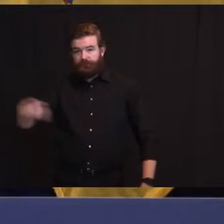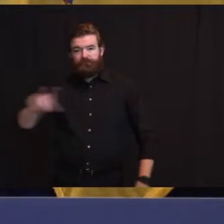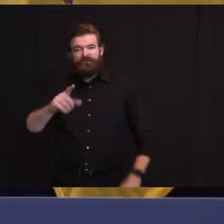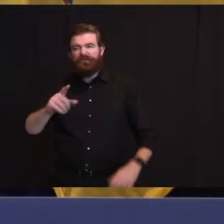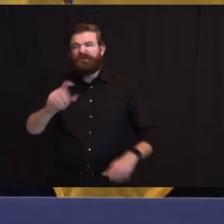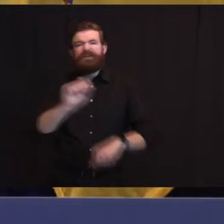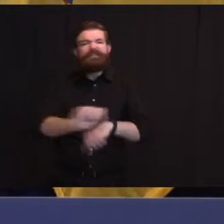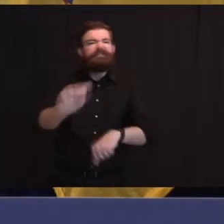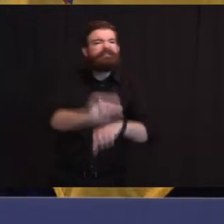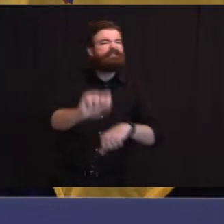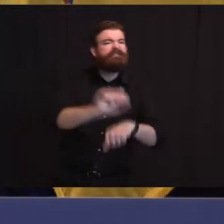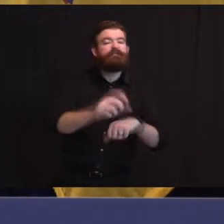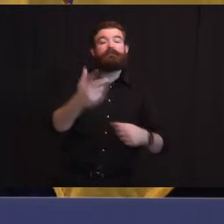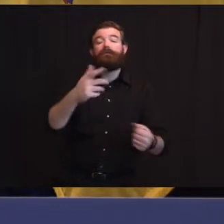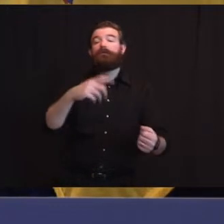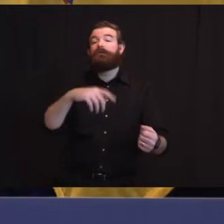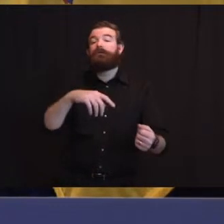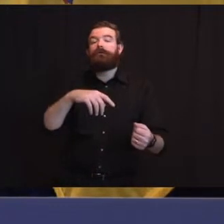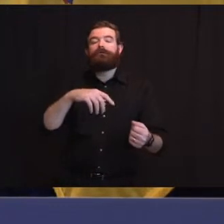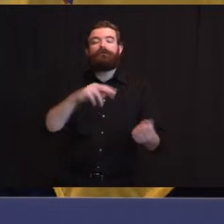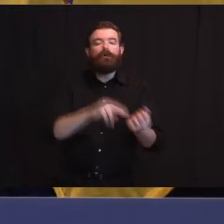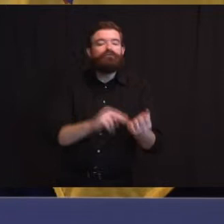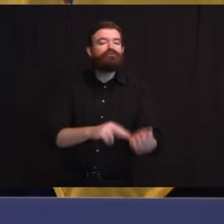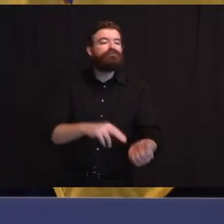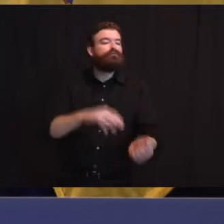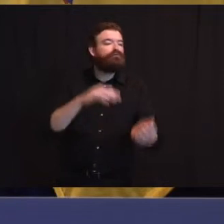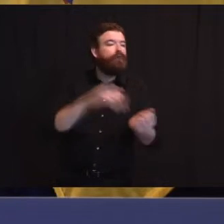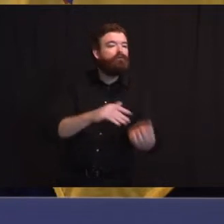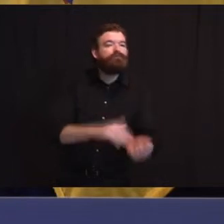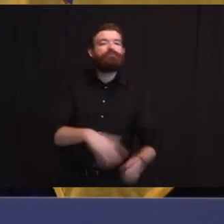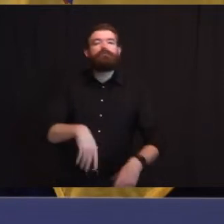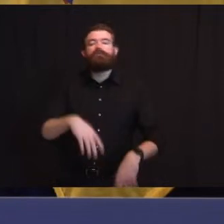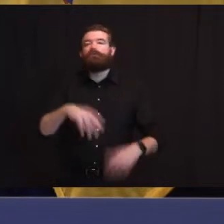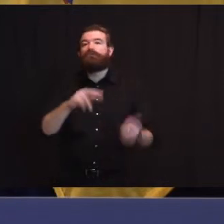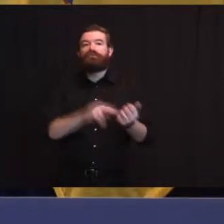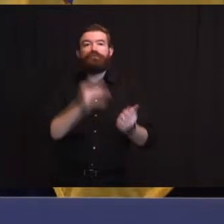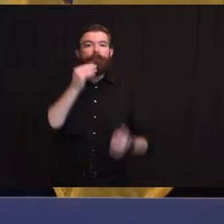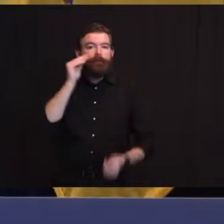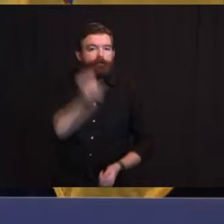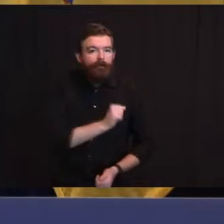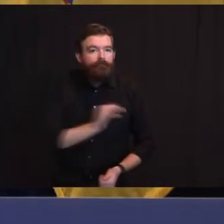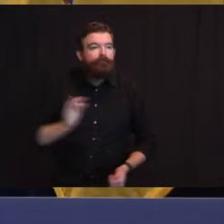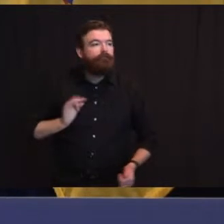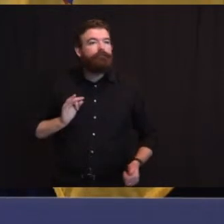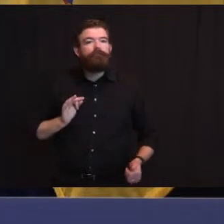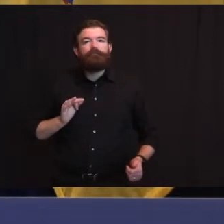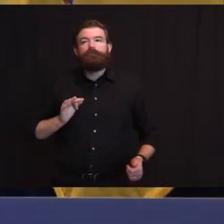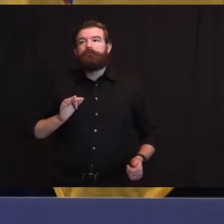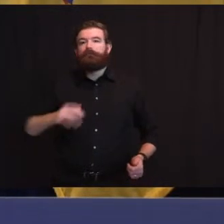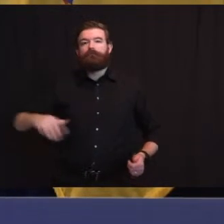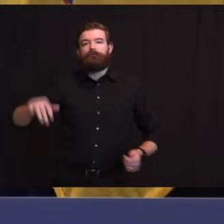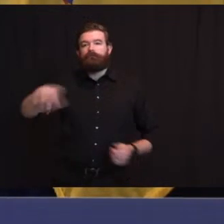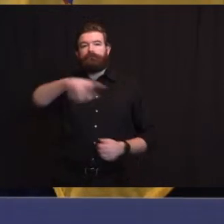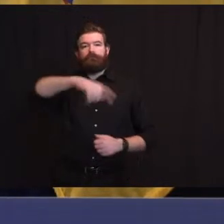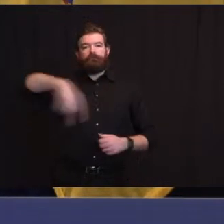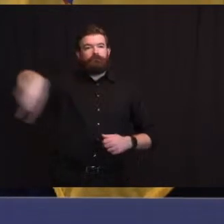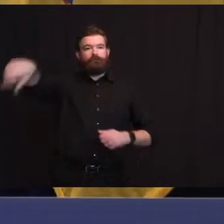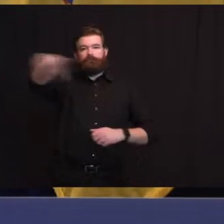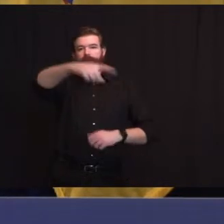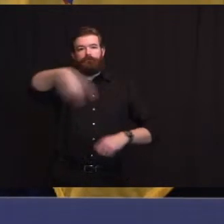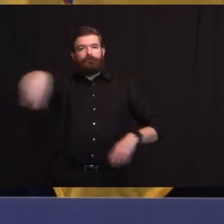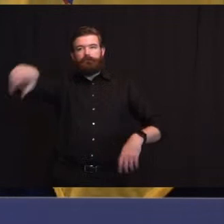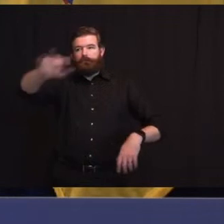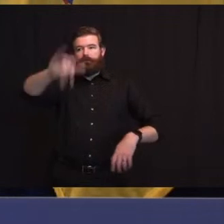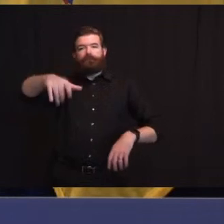long-term care residents and staff, the disabilities and other homes that Judy was able to include in the